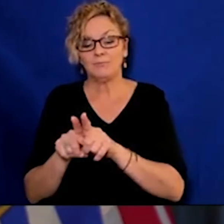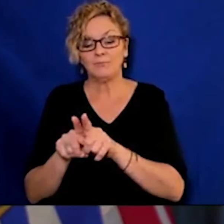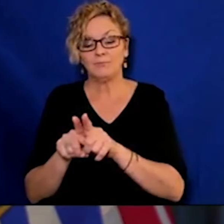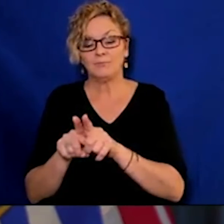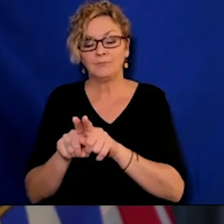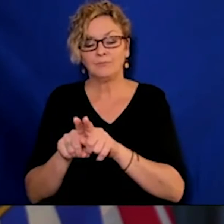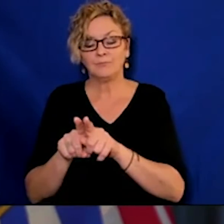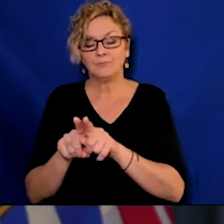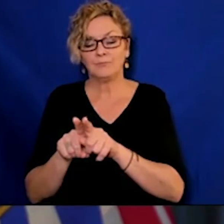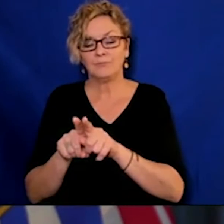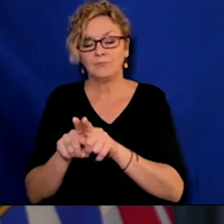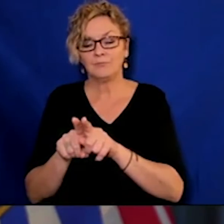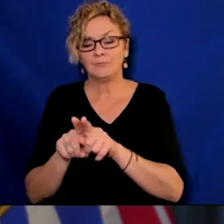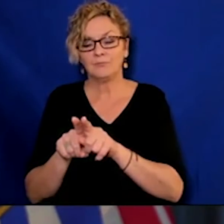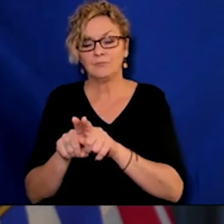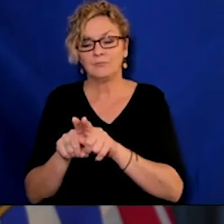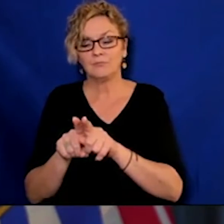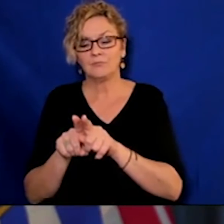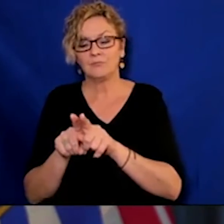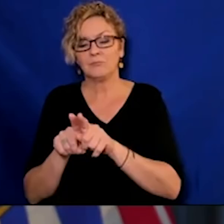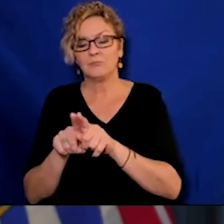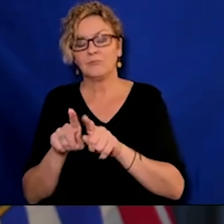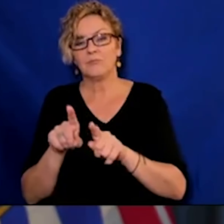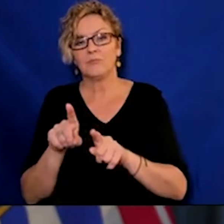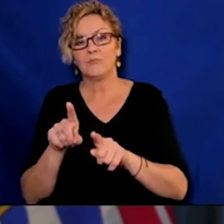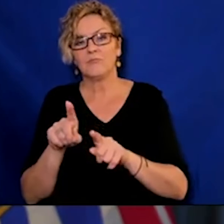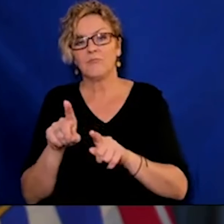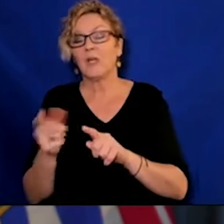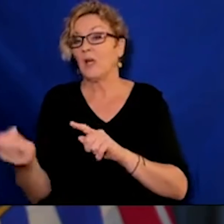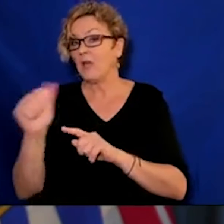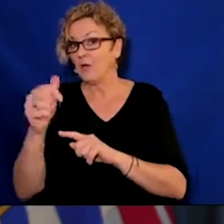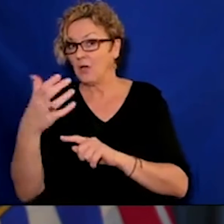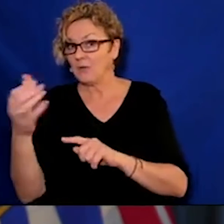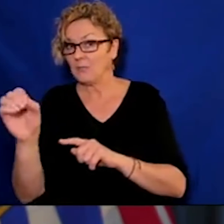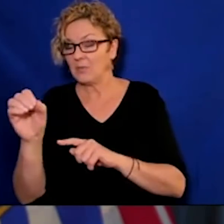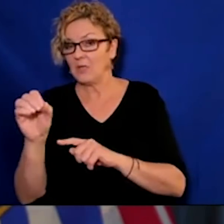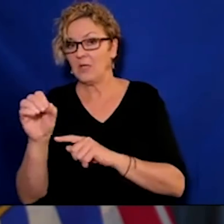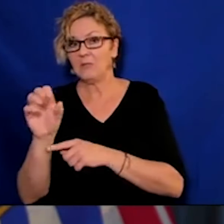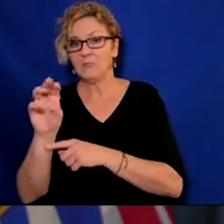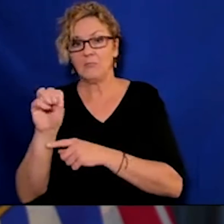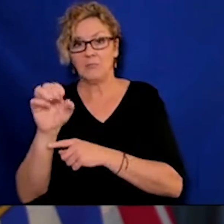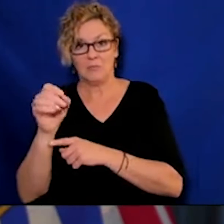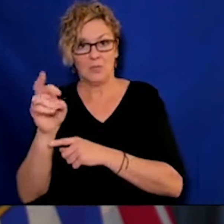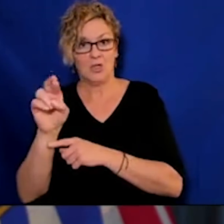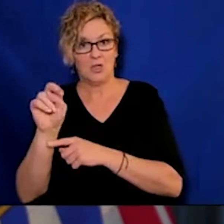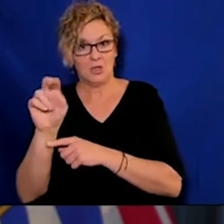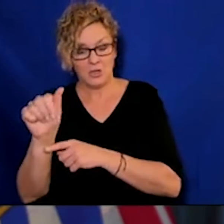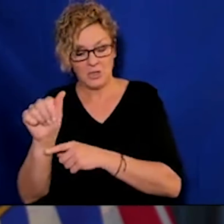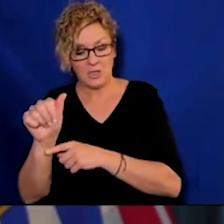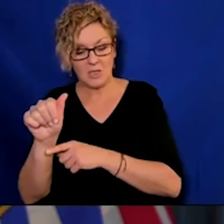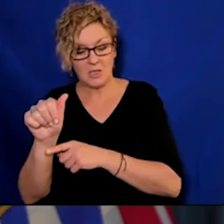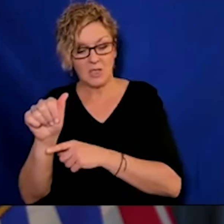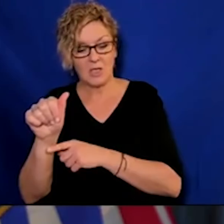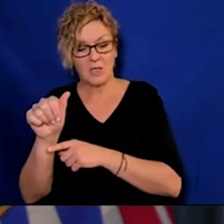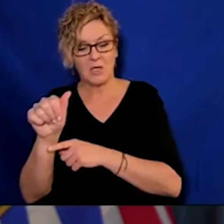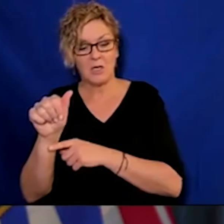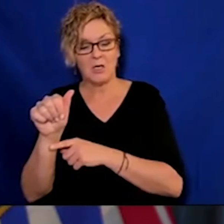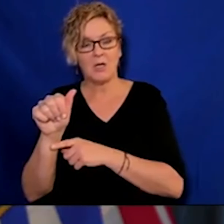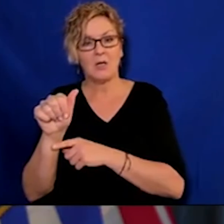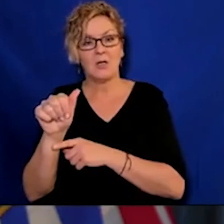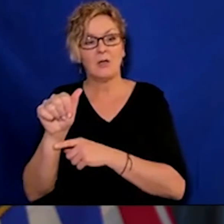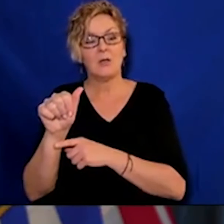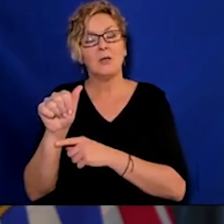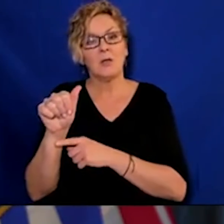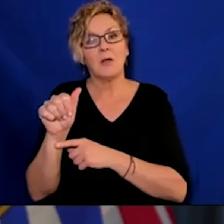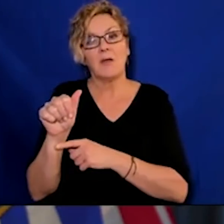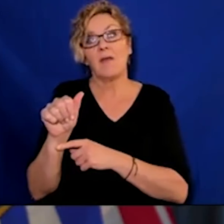deliver that vaccine. The Moderna vaccine also requires freezer temperatures, which is a little easier. We do have some, quite a few of